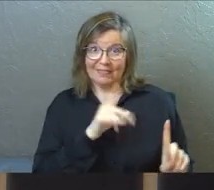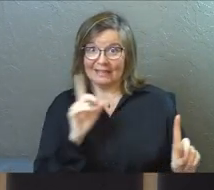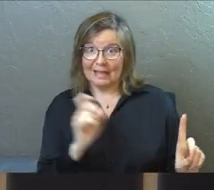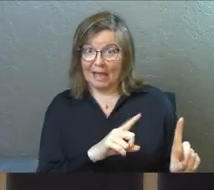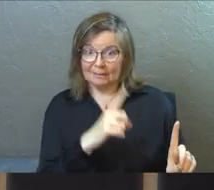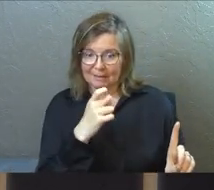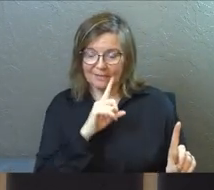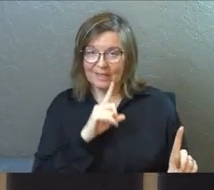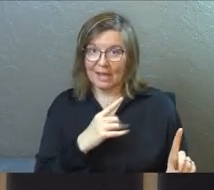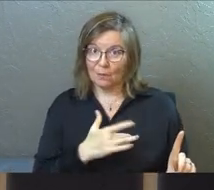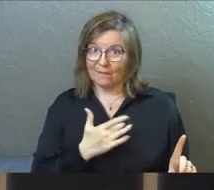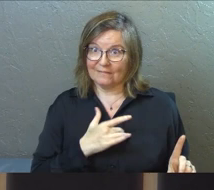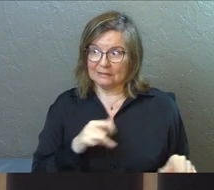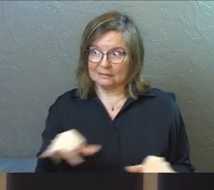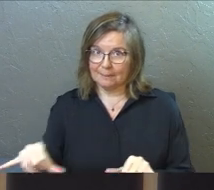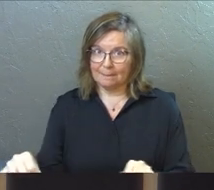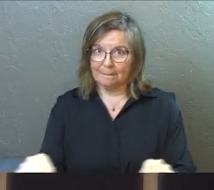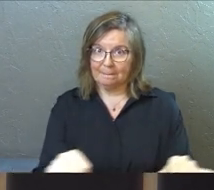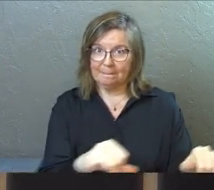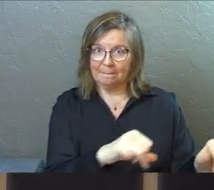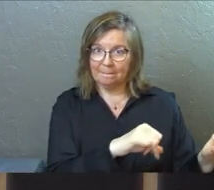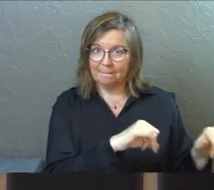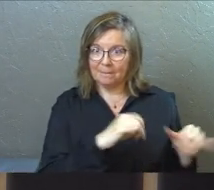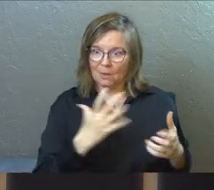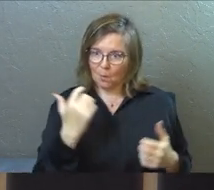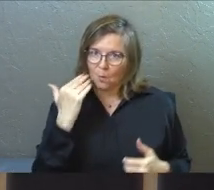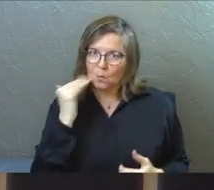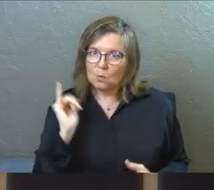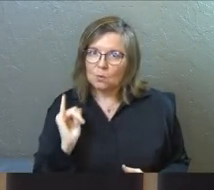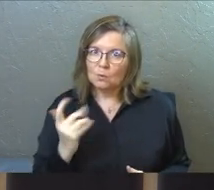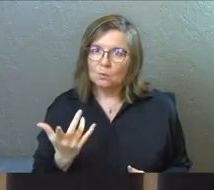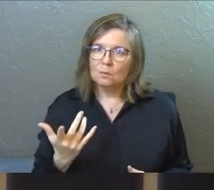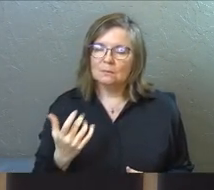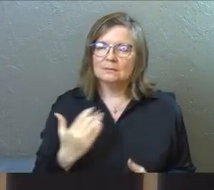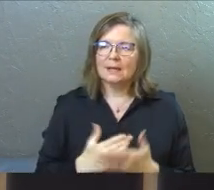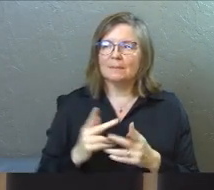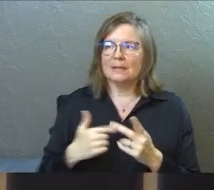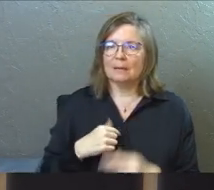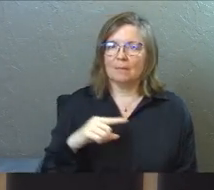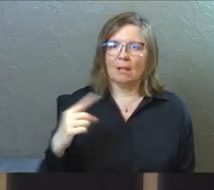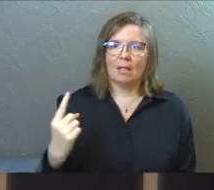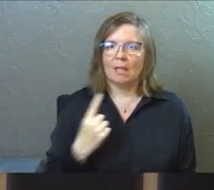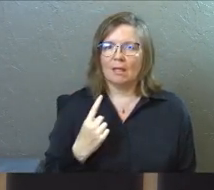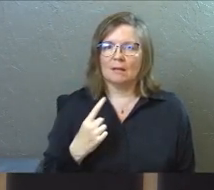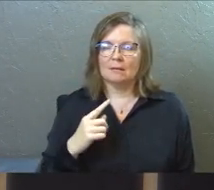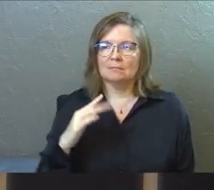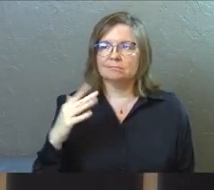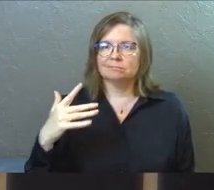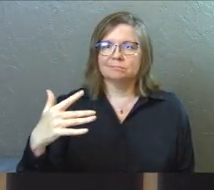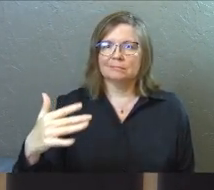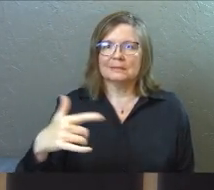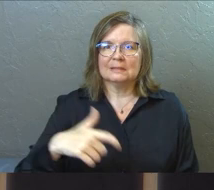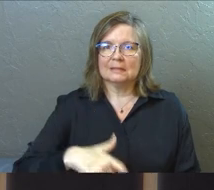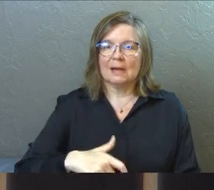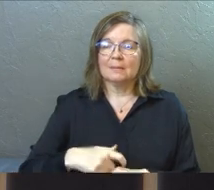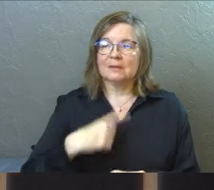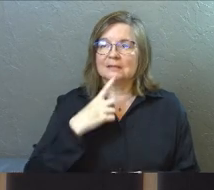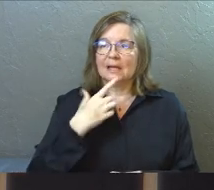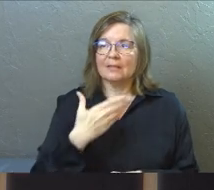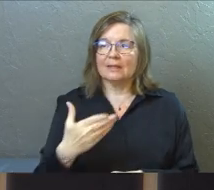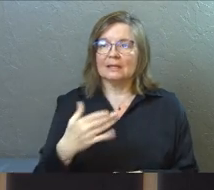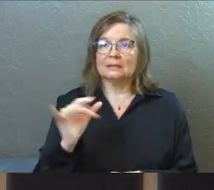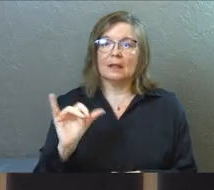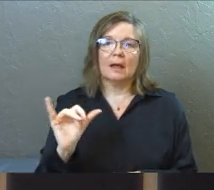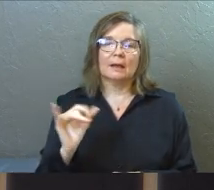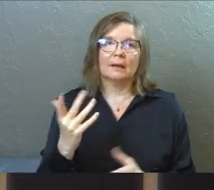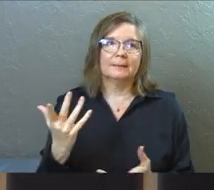he said it because they were all feeling it. Yeah. Some people have come to you down through time and have said things